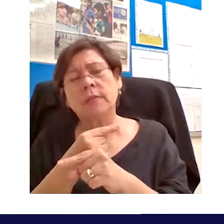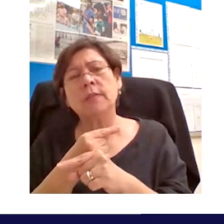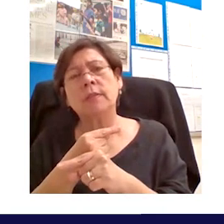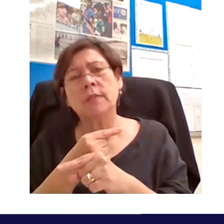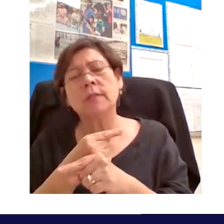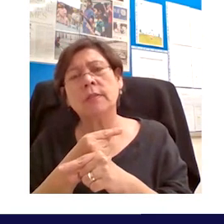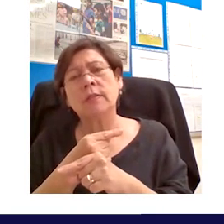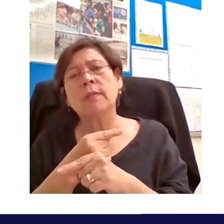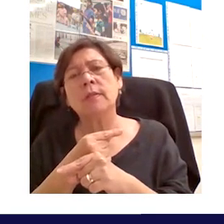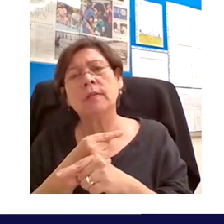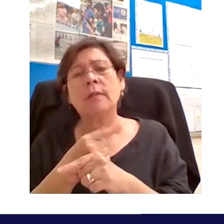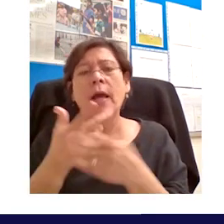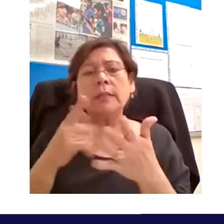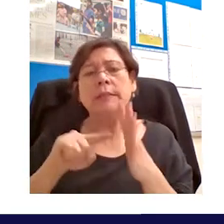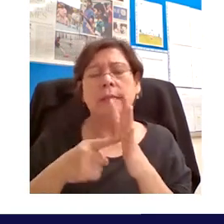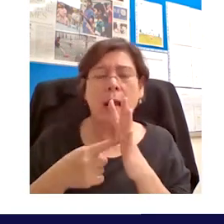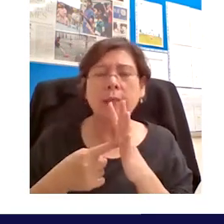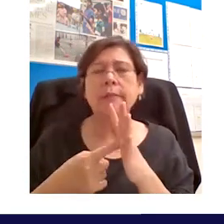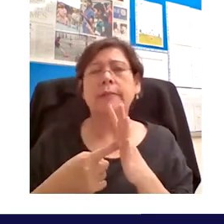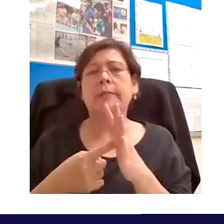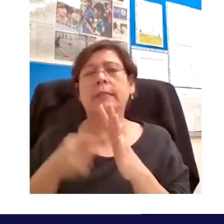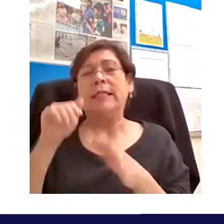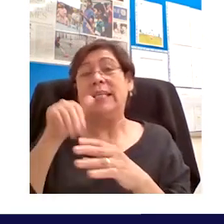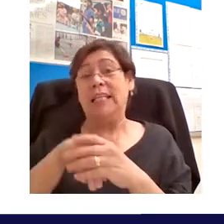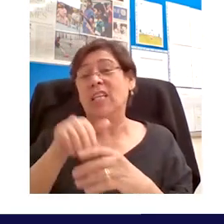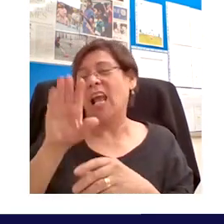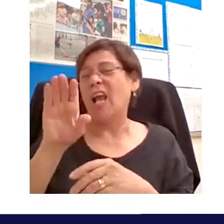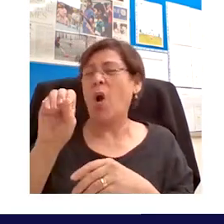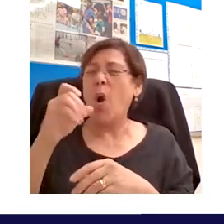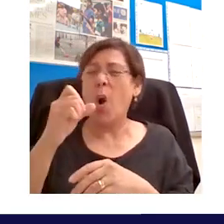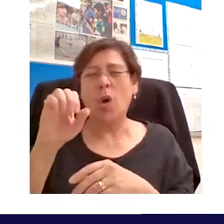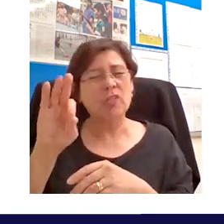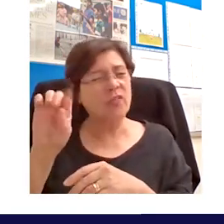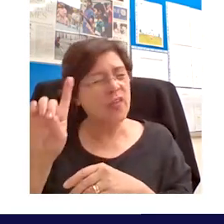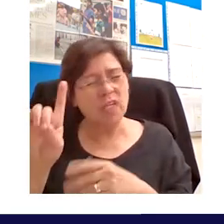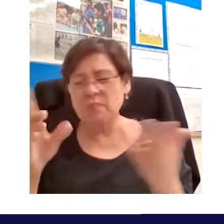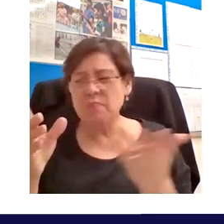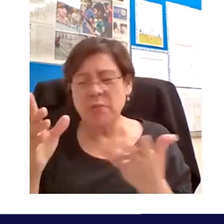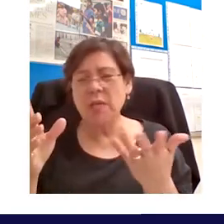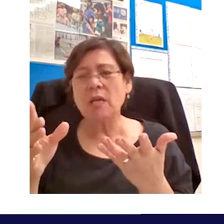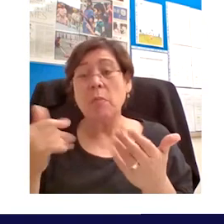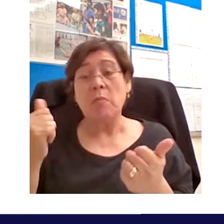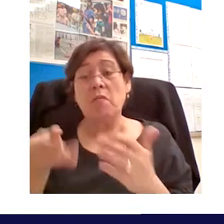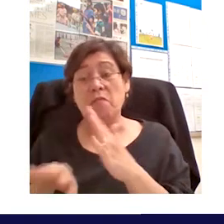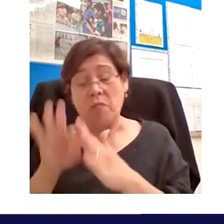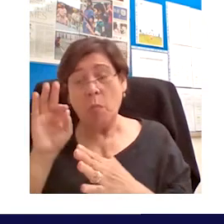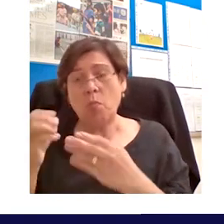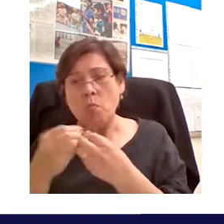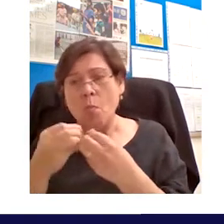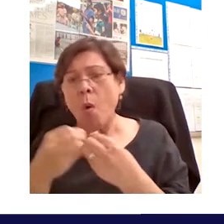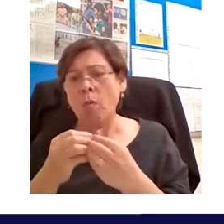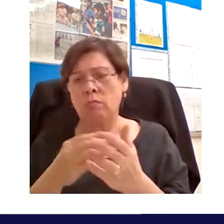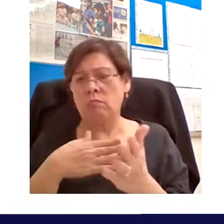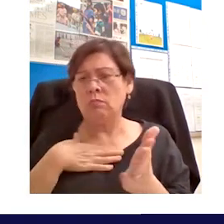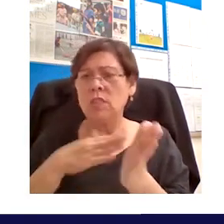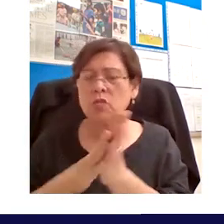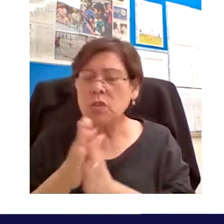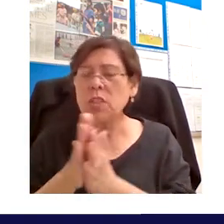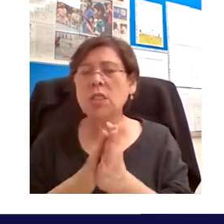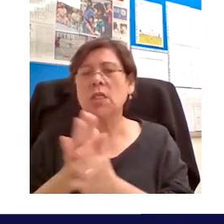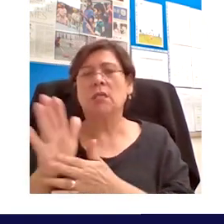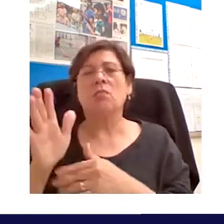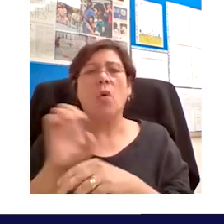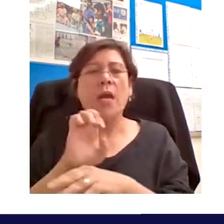universities like mine um uh which they find more stimulating they find more engaging uh um